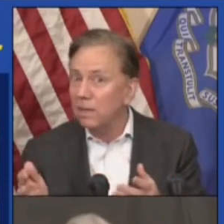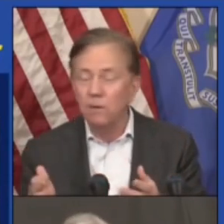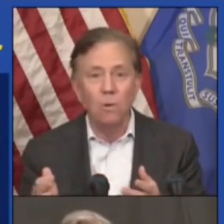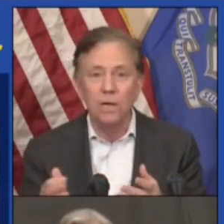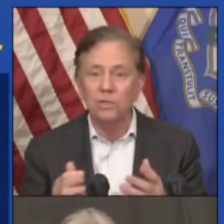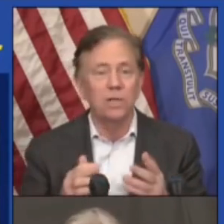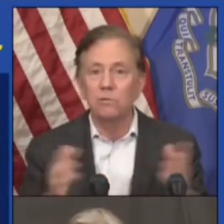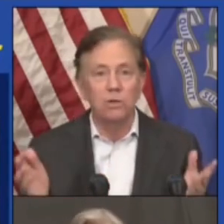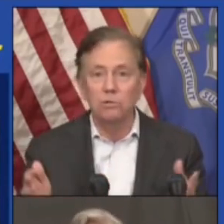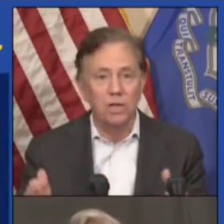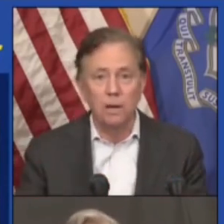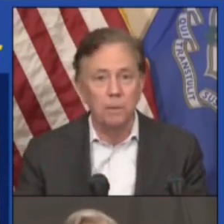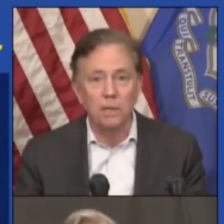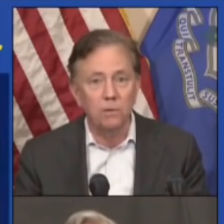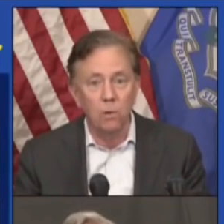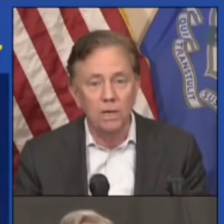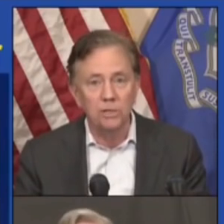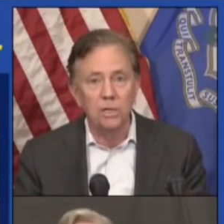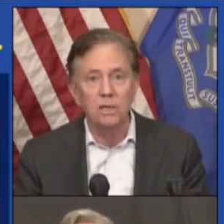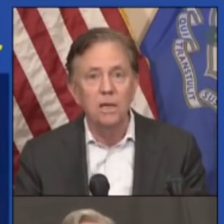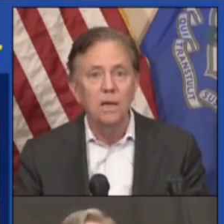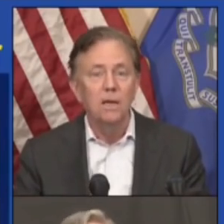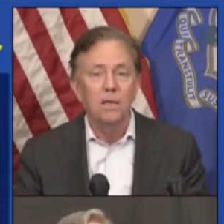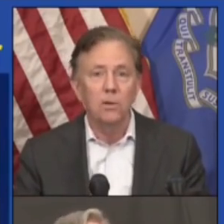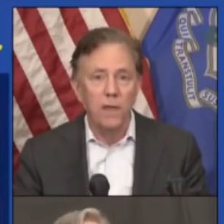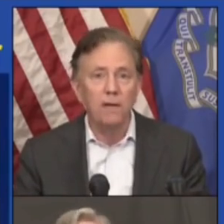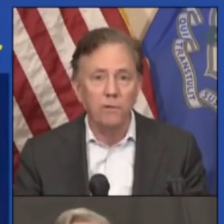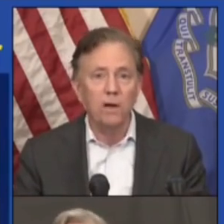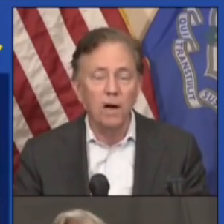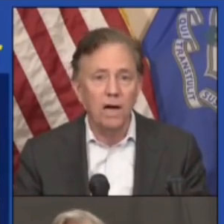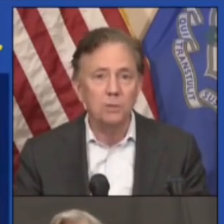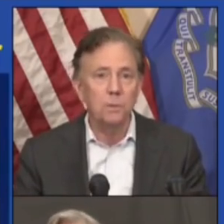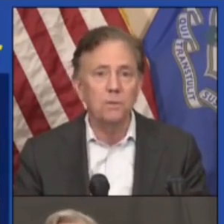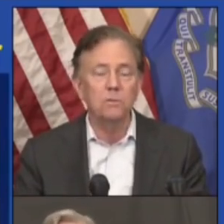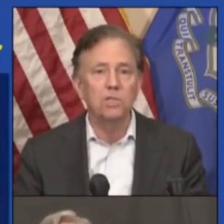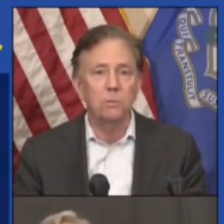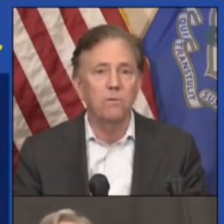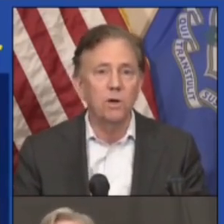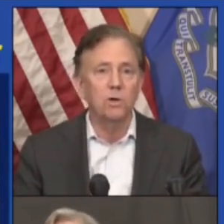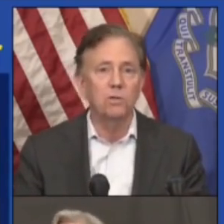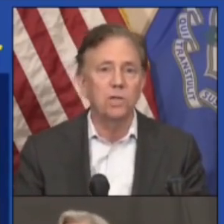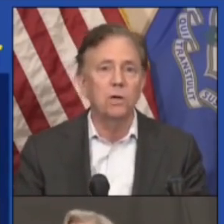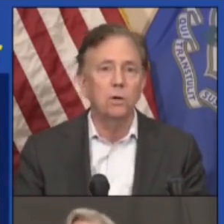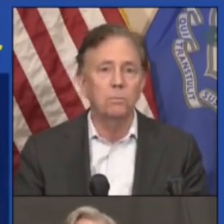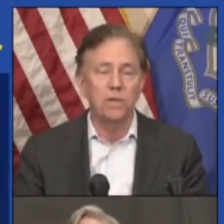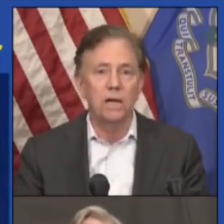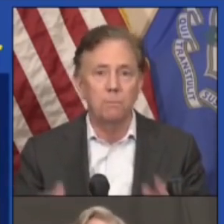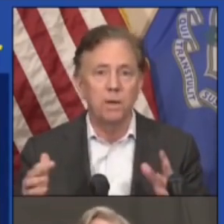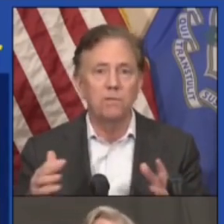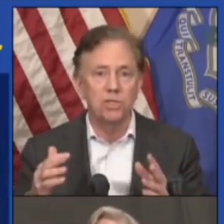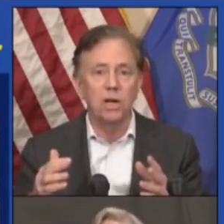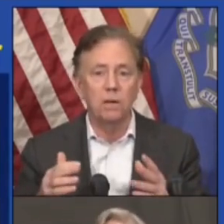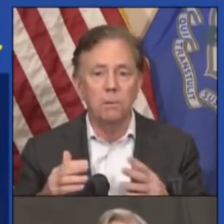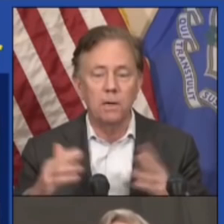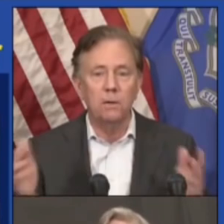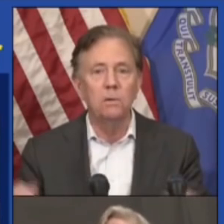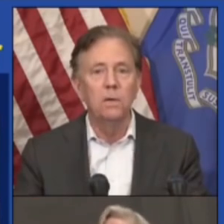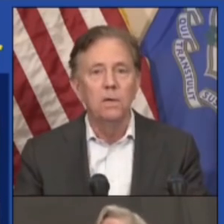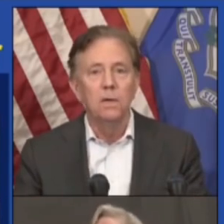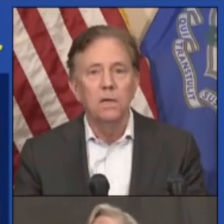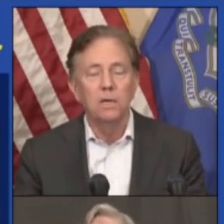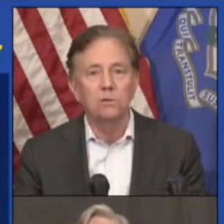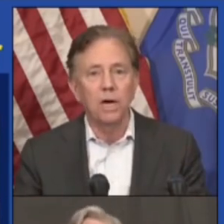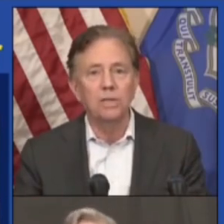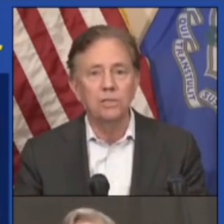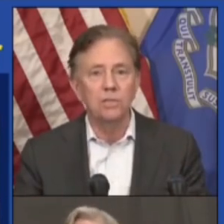stockpile in Washington? There was no stockpile in Washington. Thankfully, our hospitals and some of our nursing homes had a bit of a stockpile.